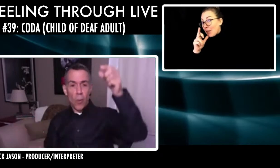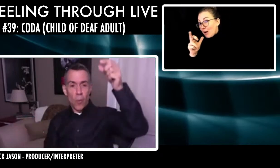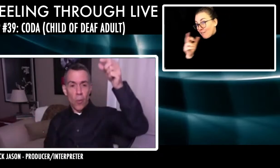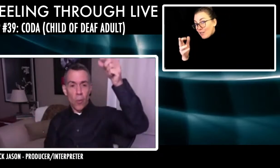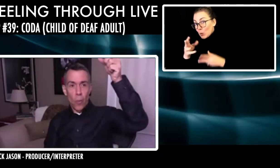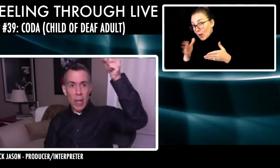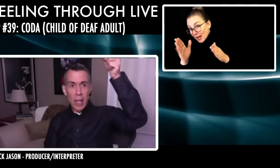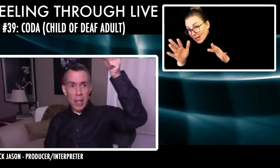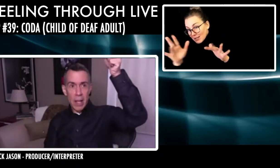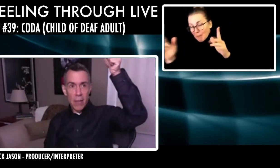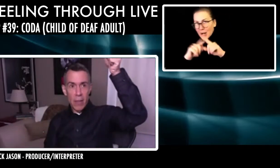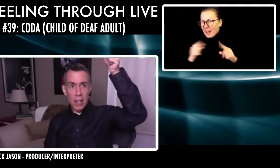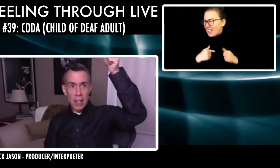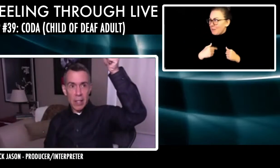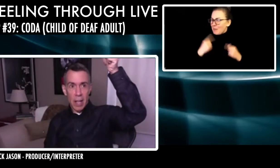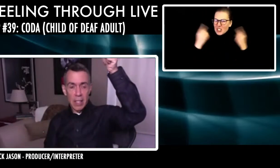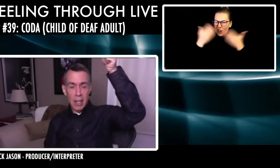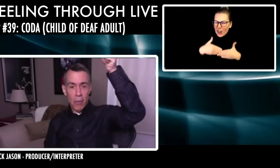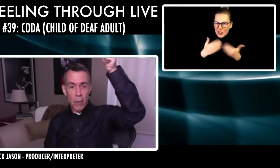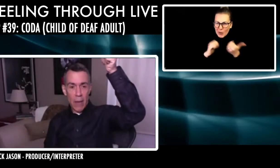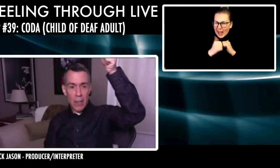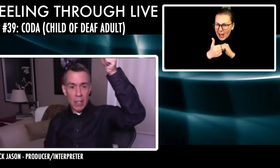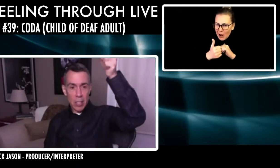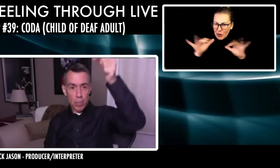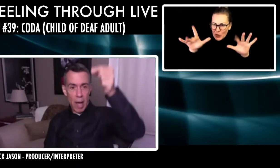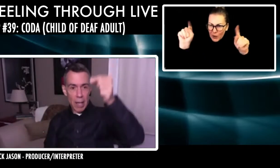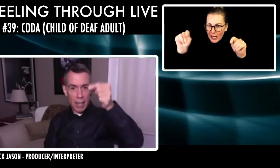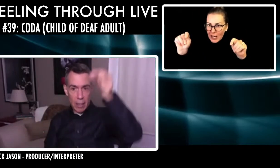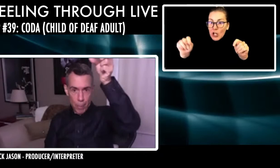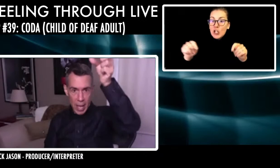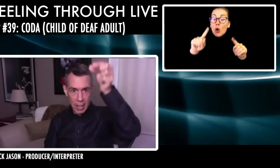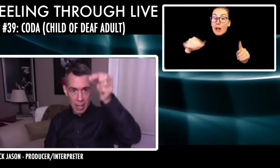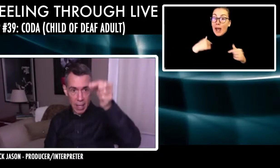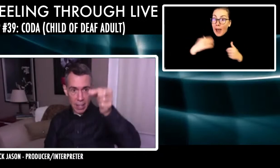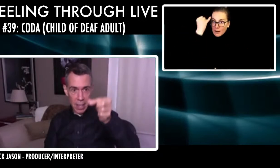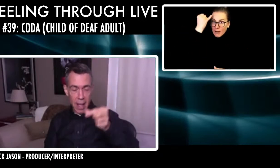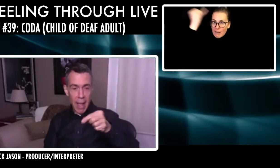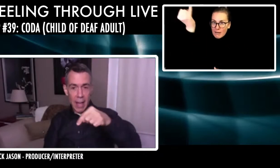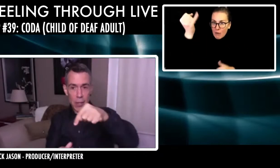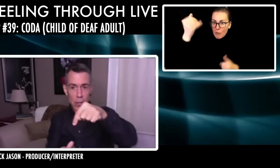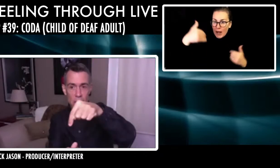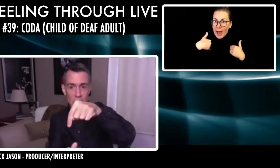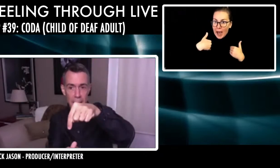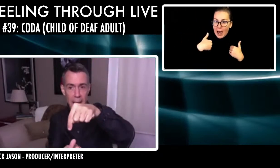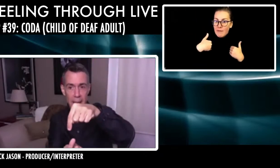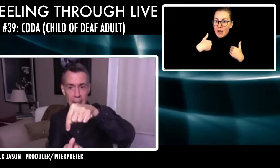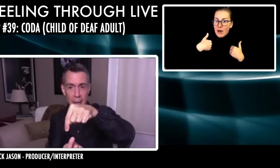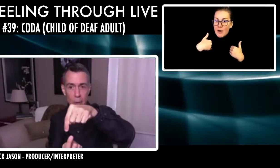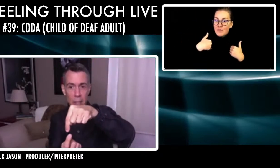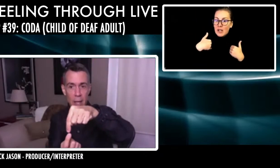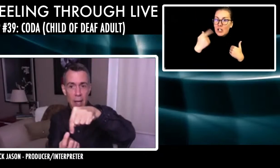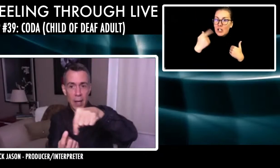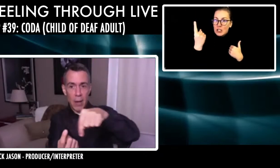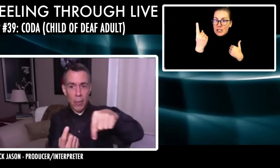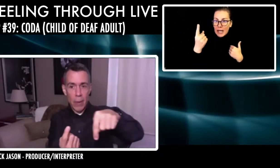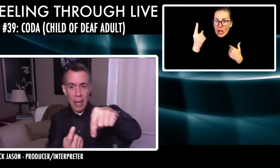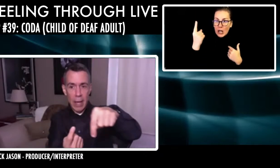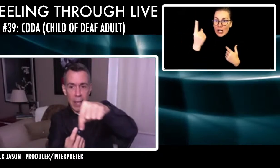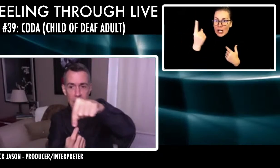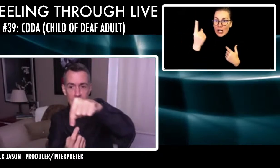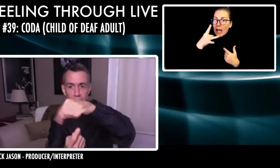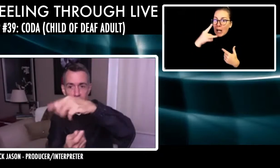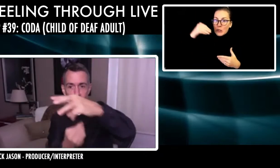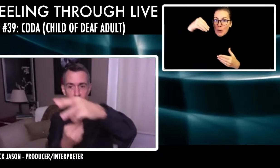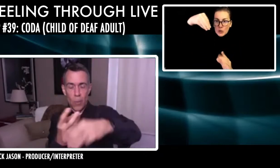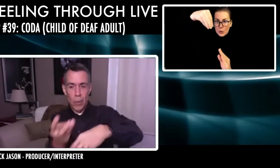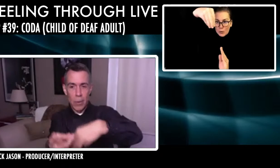So how she invented this idea of having a spot, a little pen light and you just see my hands and I'm going around